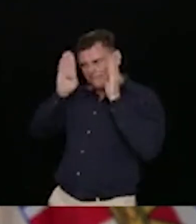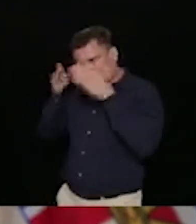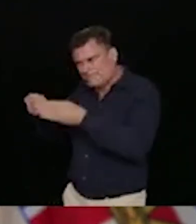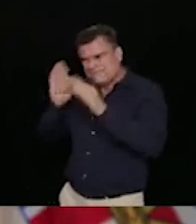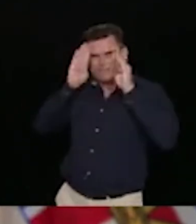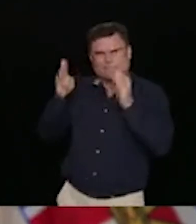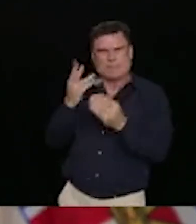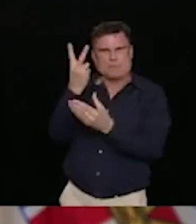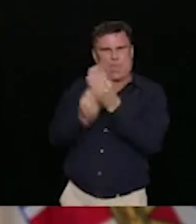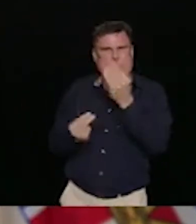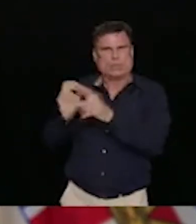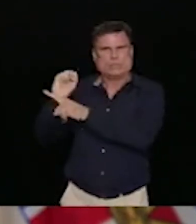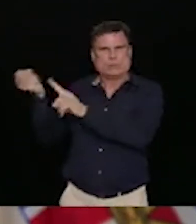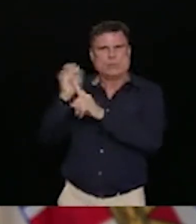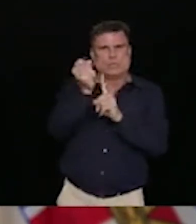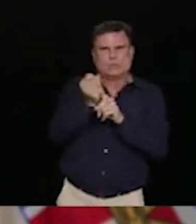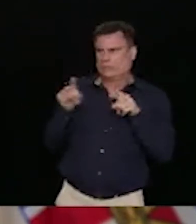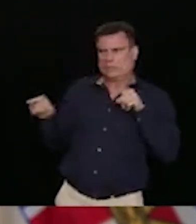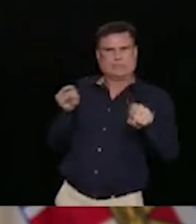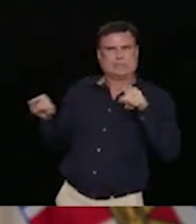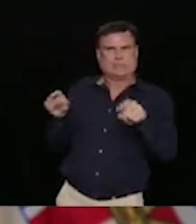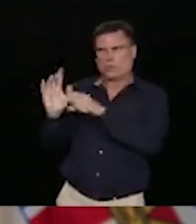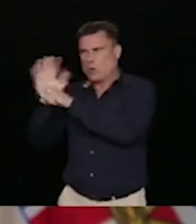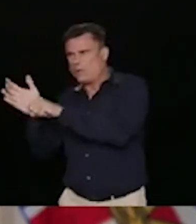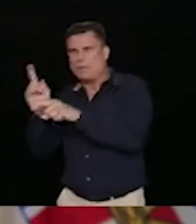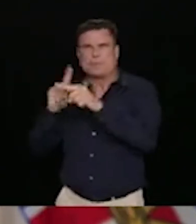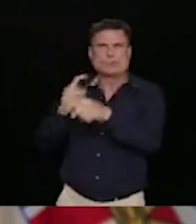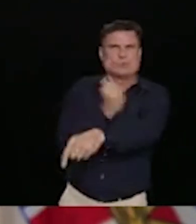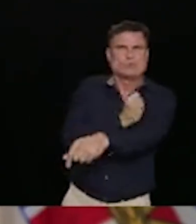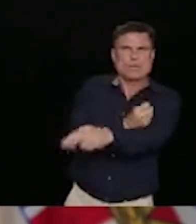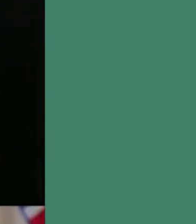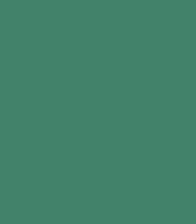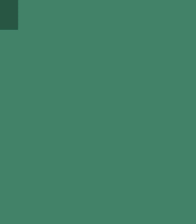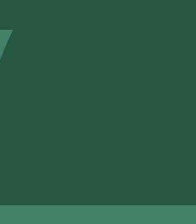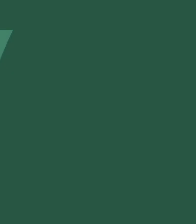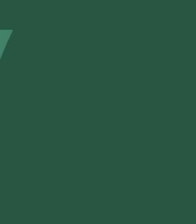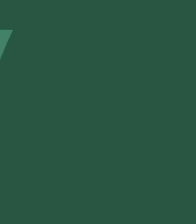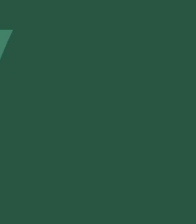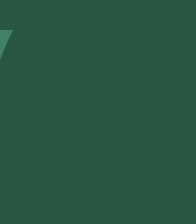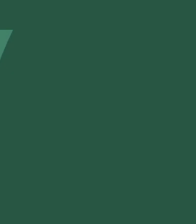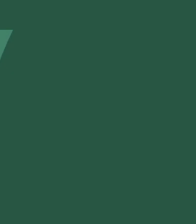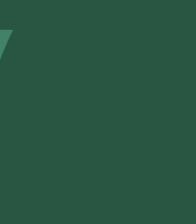we have been doing. To be kind, to be calm, and to be Be safe.